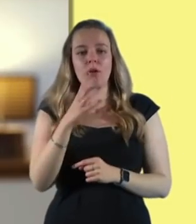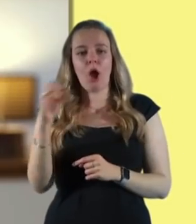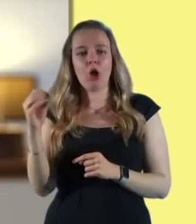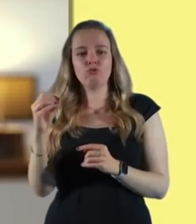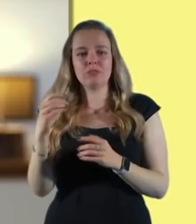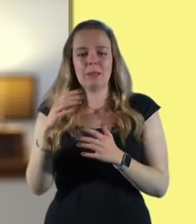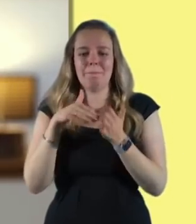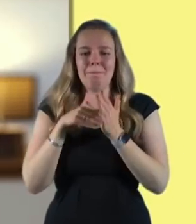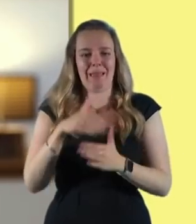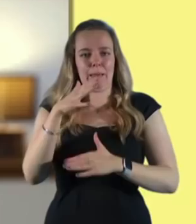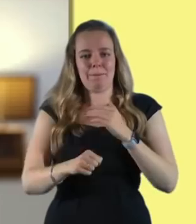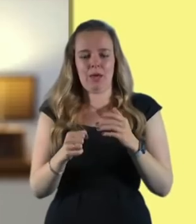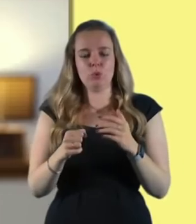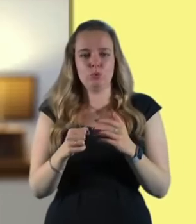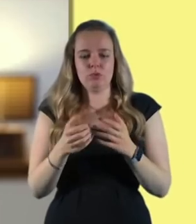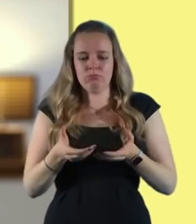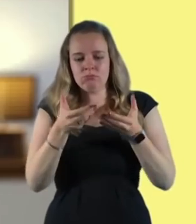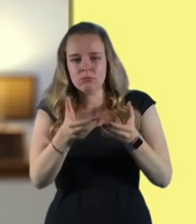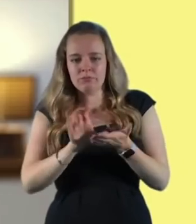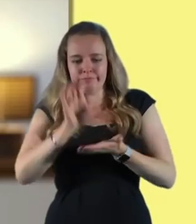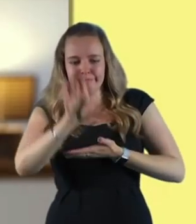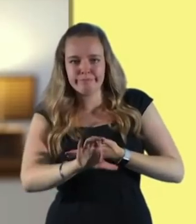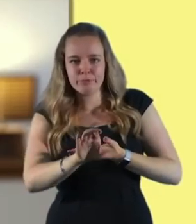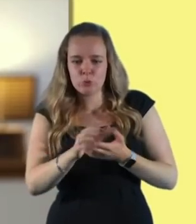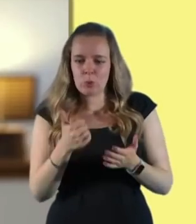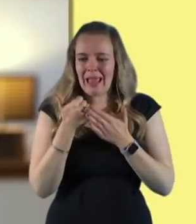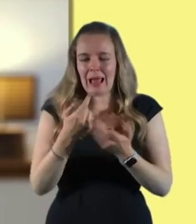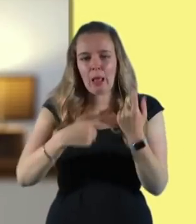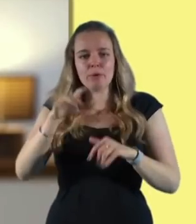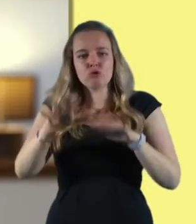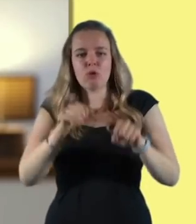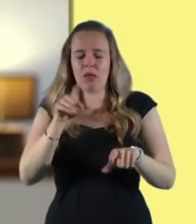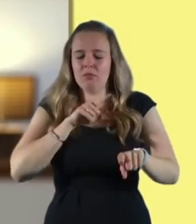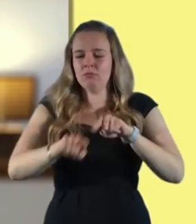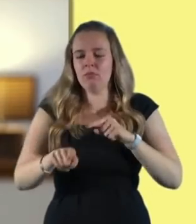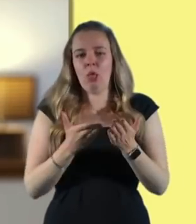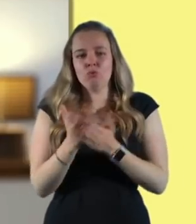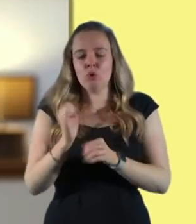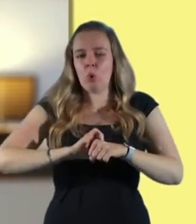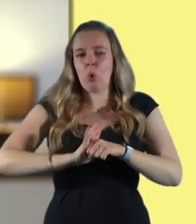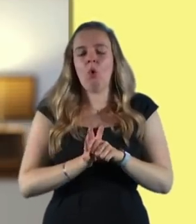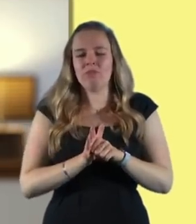to bridge that gap and help others struggling most with the impact of COVID over the winter months.